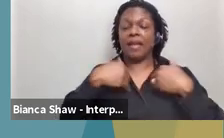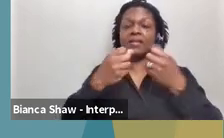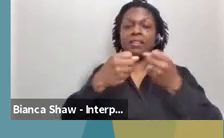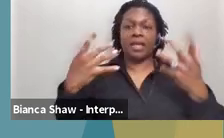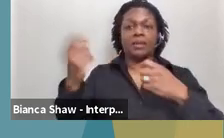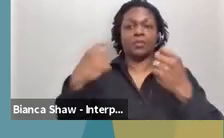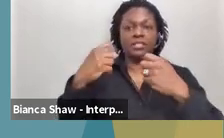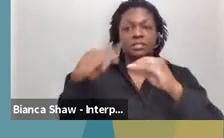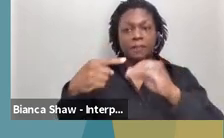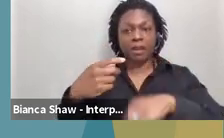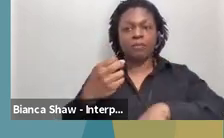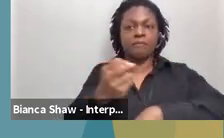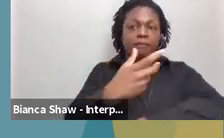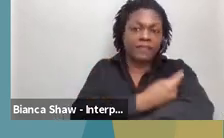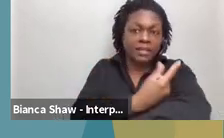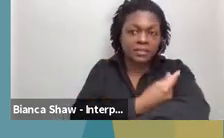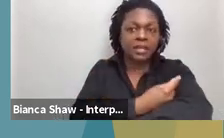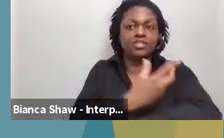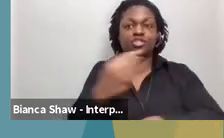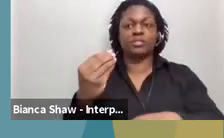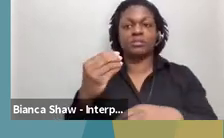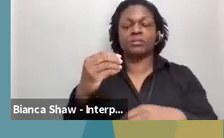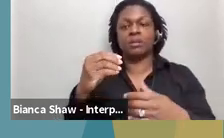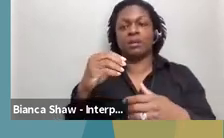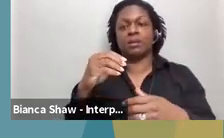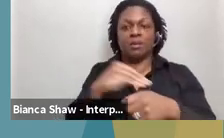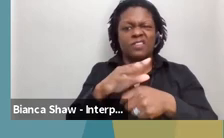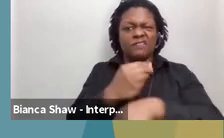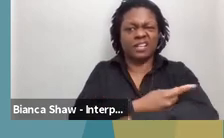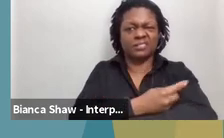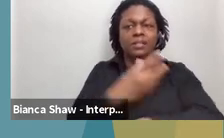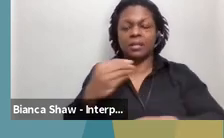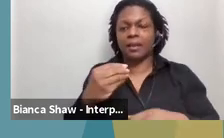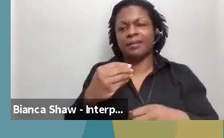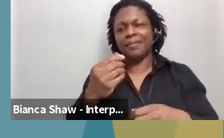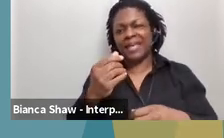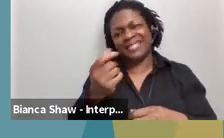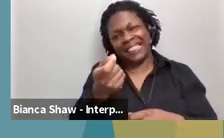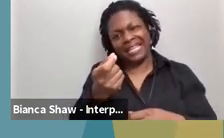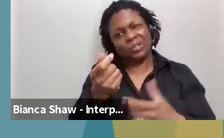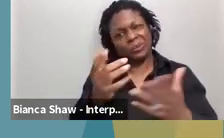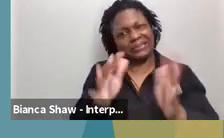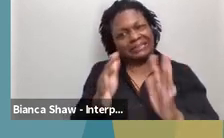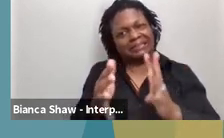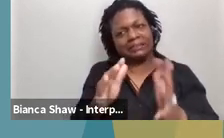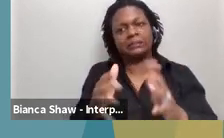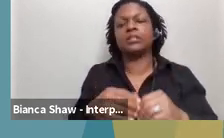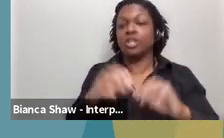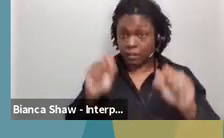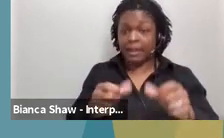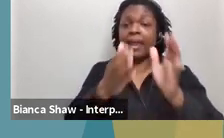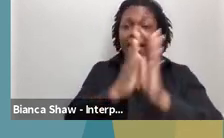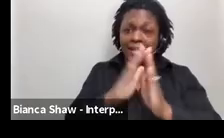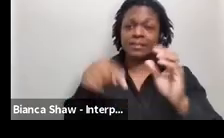about vaccinations and vaccinations sometimes gets a little tricky. Um, uh, you can ask about